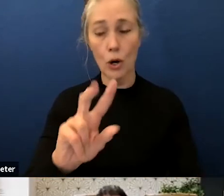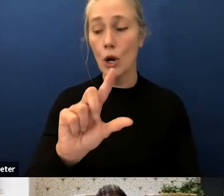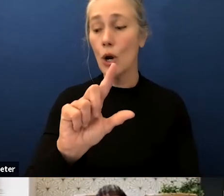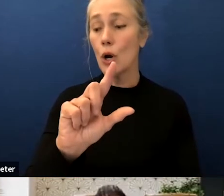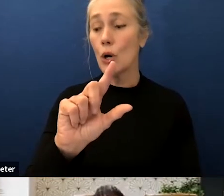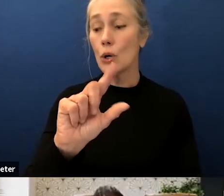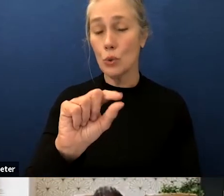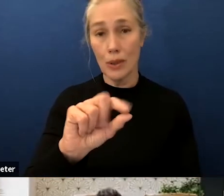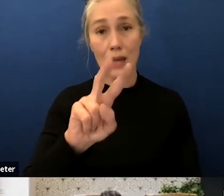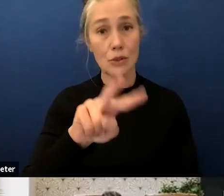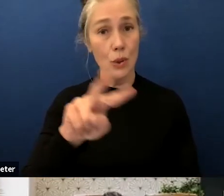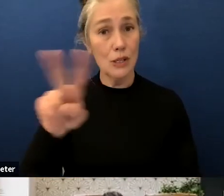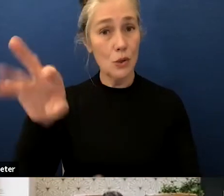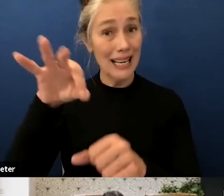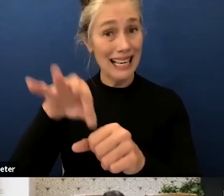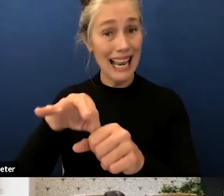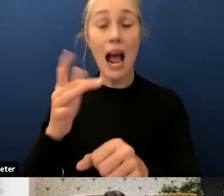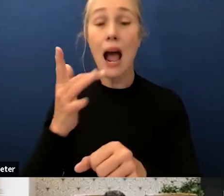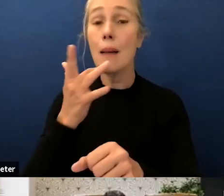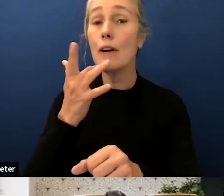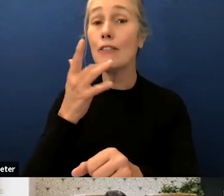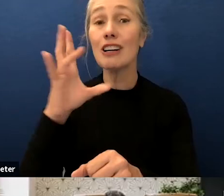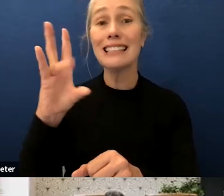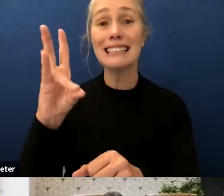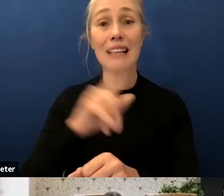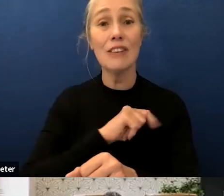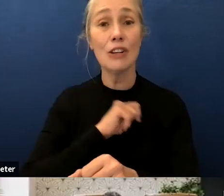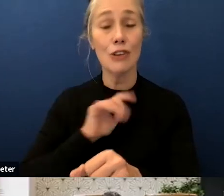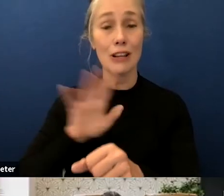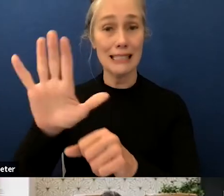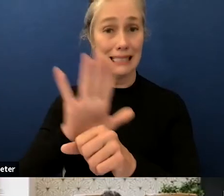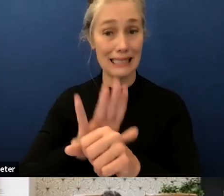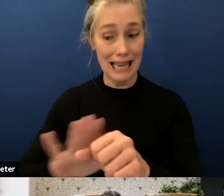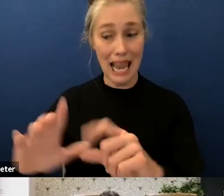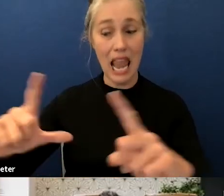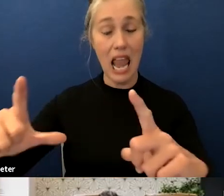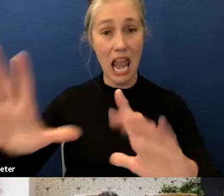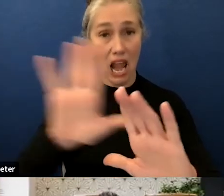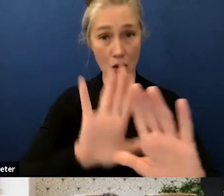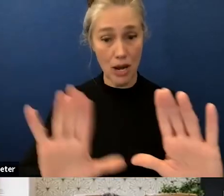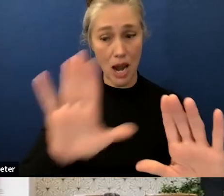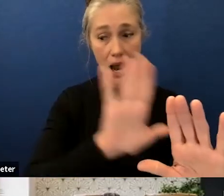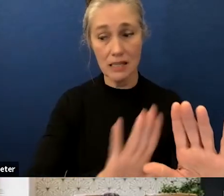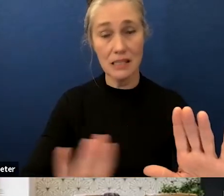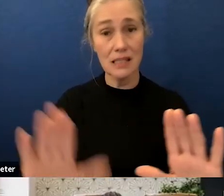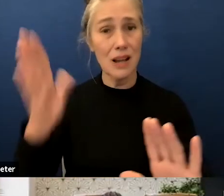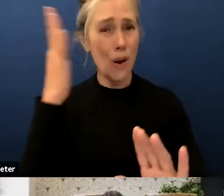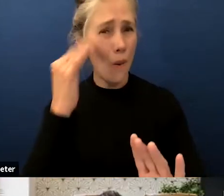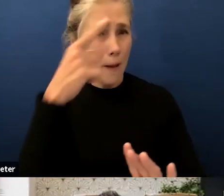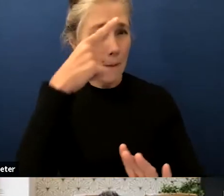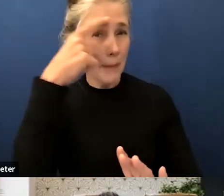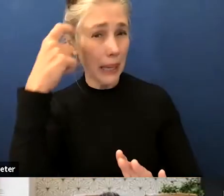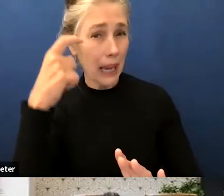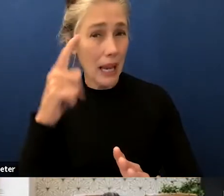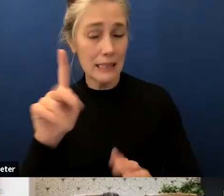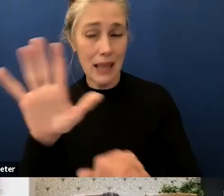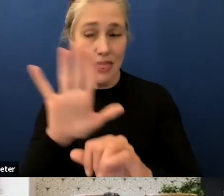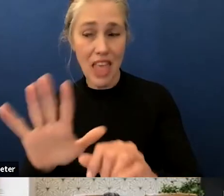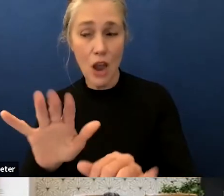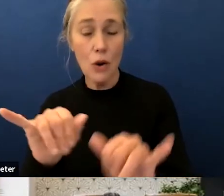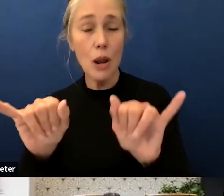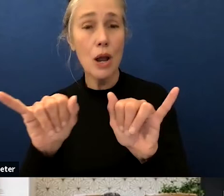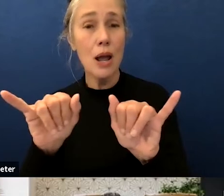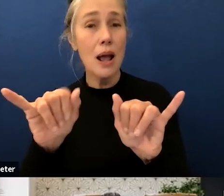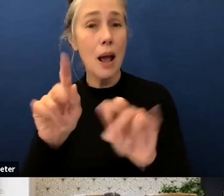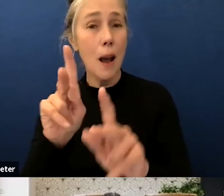i am in favor of the seven trustee areas also i think at this point just because the population size of the area is reduced